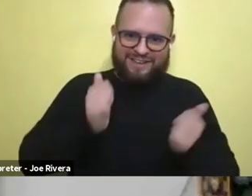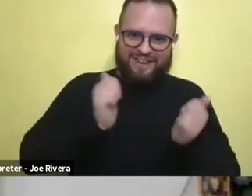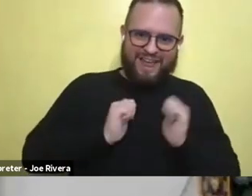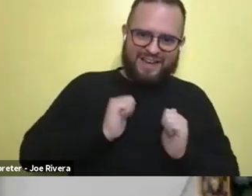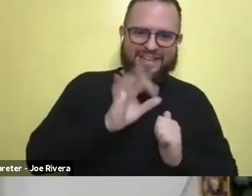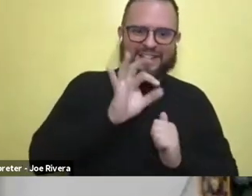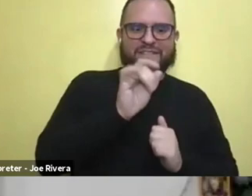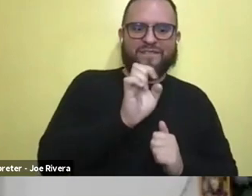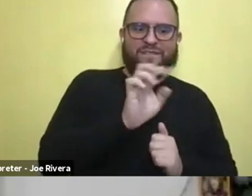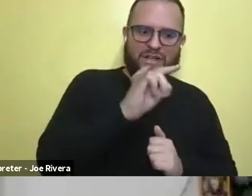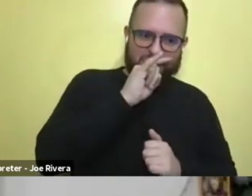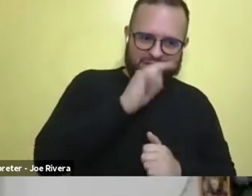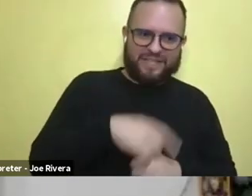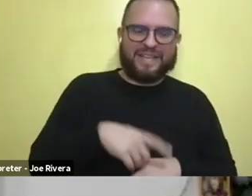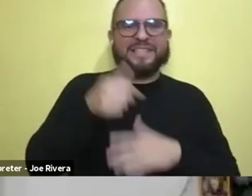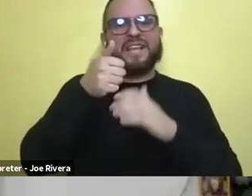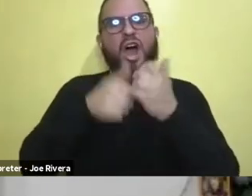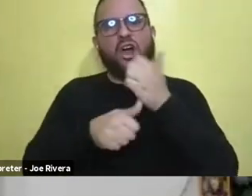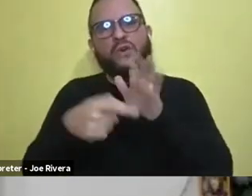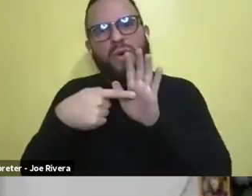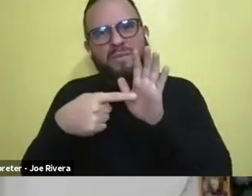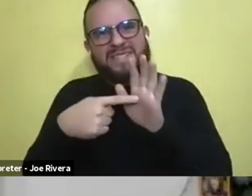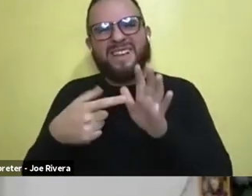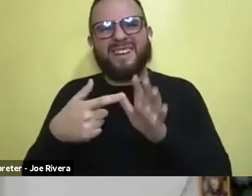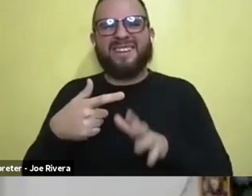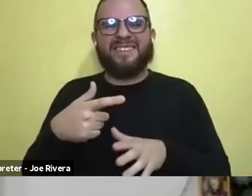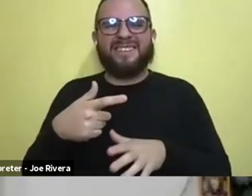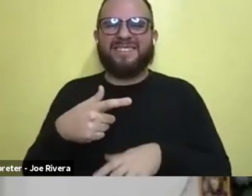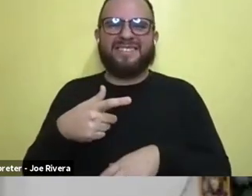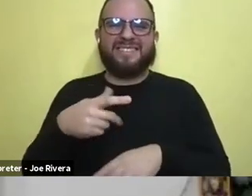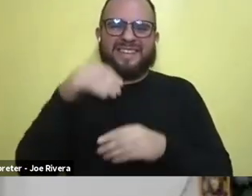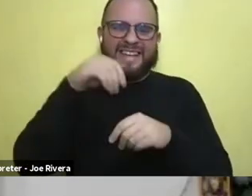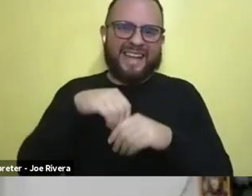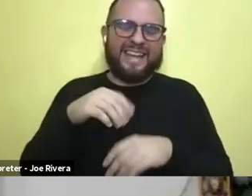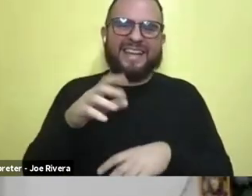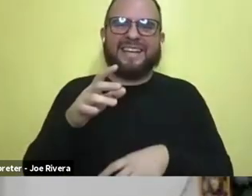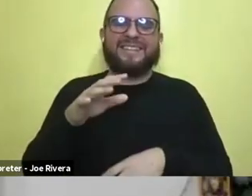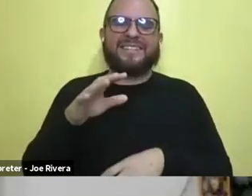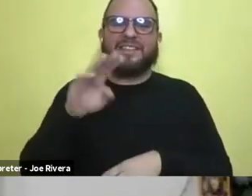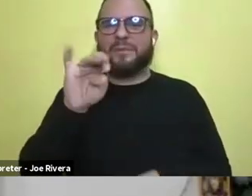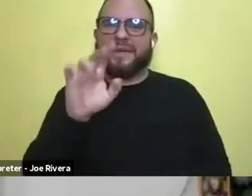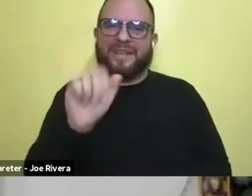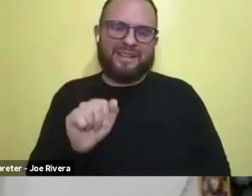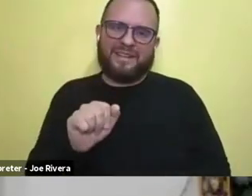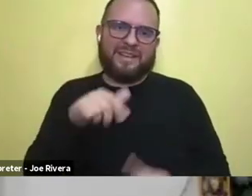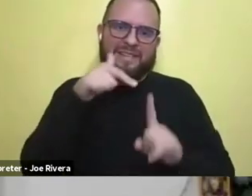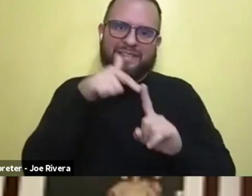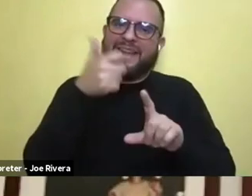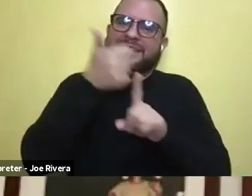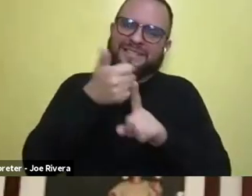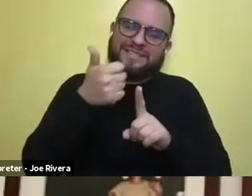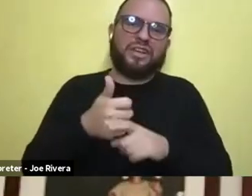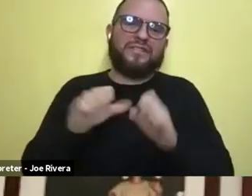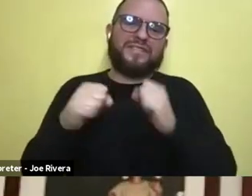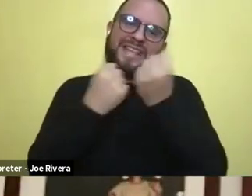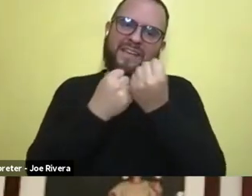super underrepresented in children's media is like advocacy in itself. Thank you so much. So Kayl,